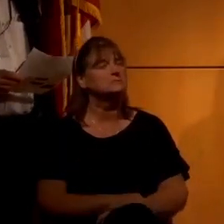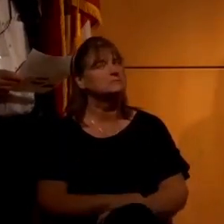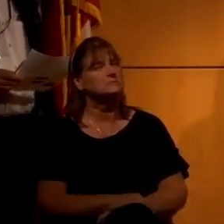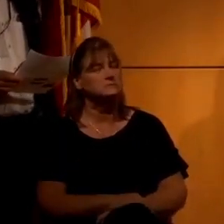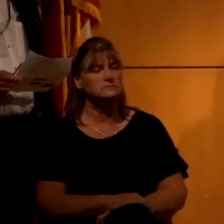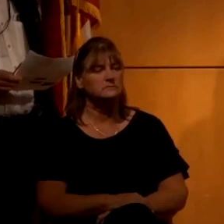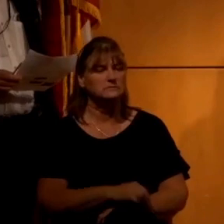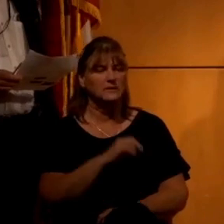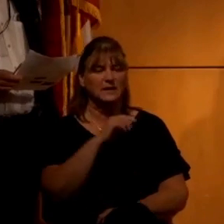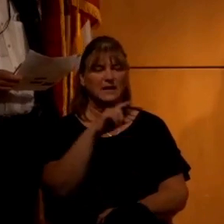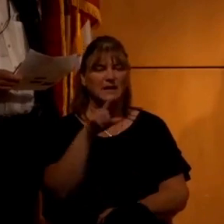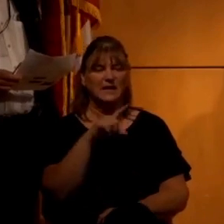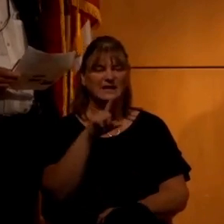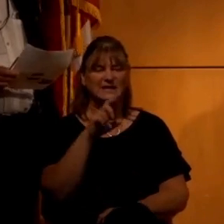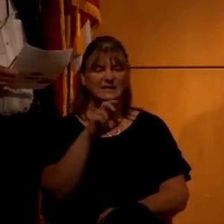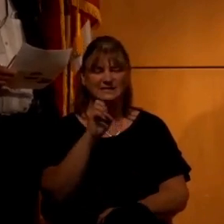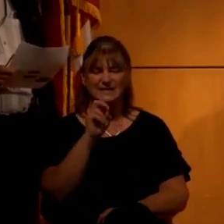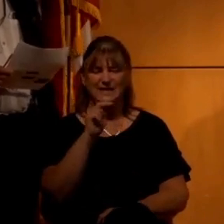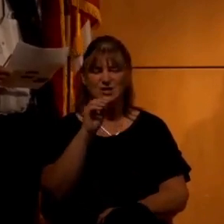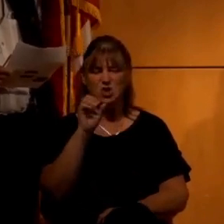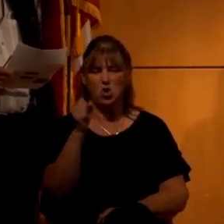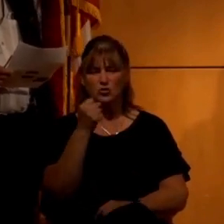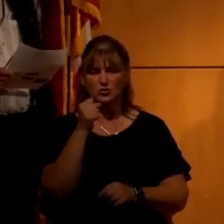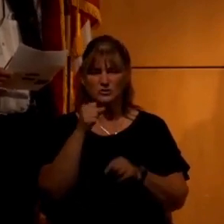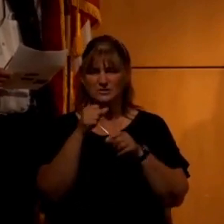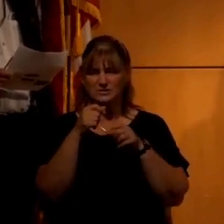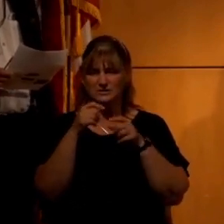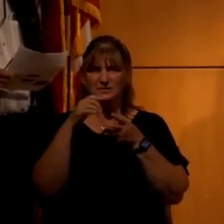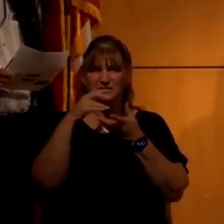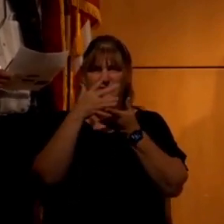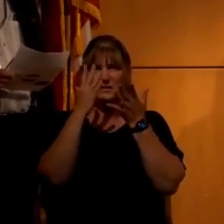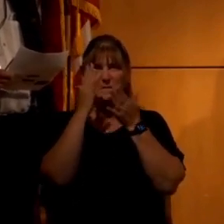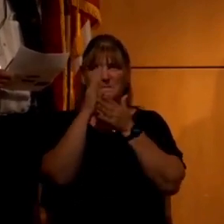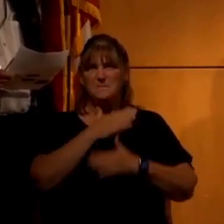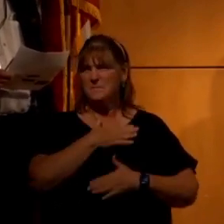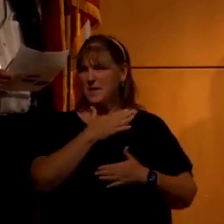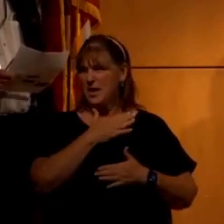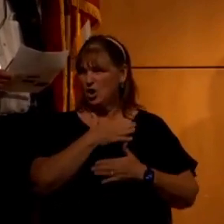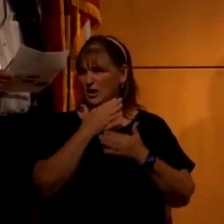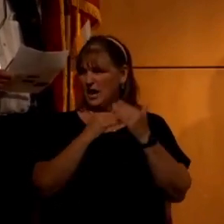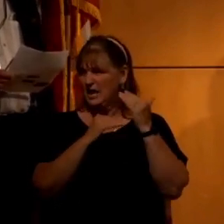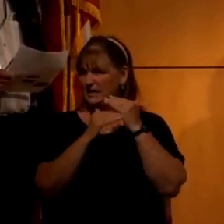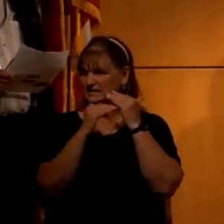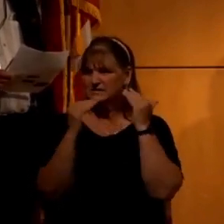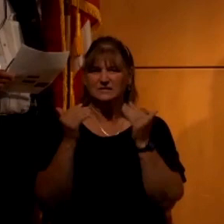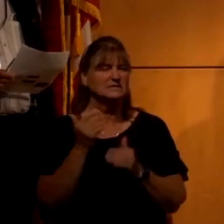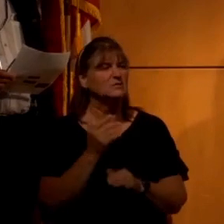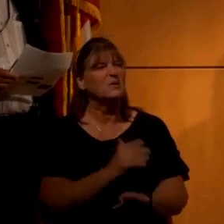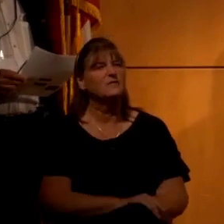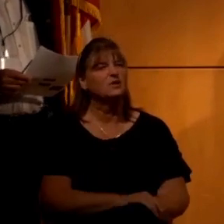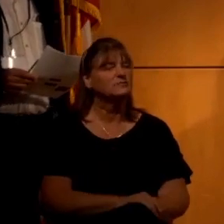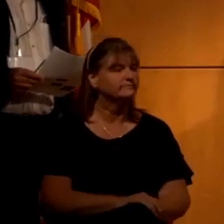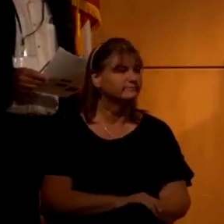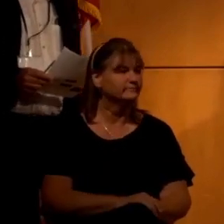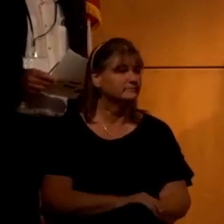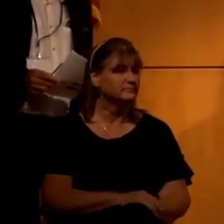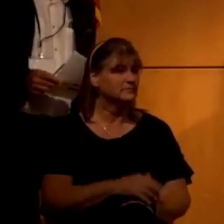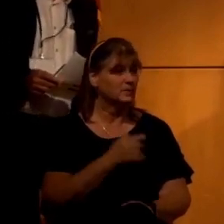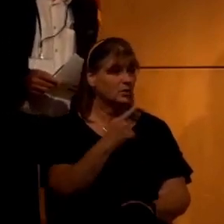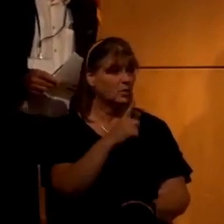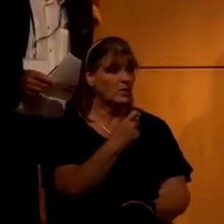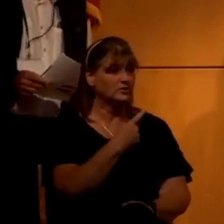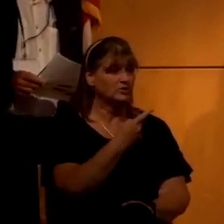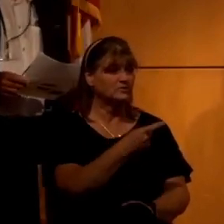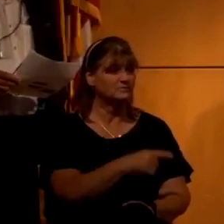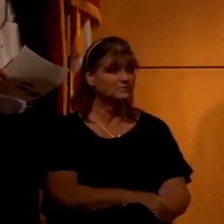Xeno's paradox. You never actually reached the point where you debunk something. You can just debunk as much as you can. And we had somebody